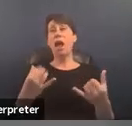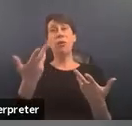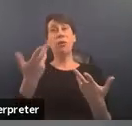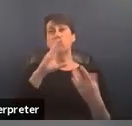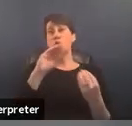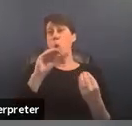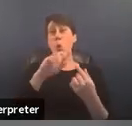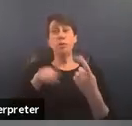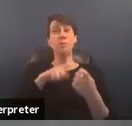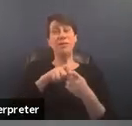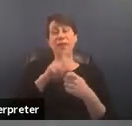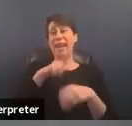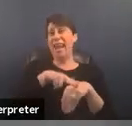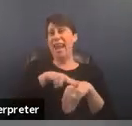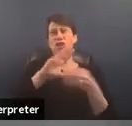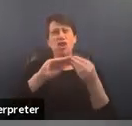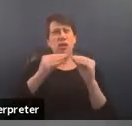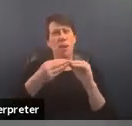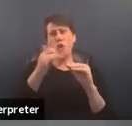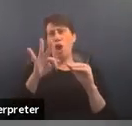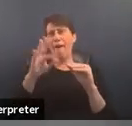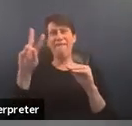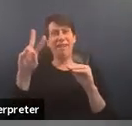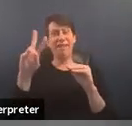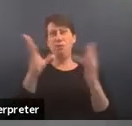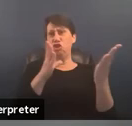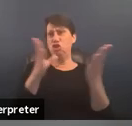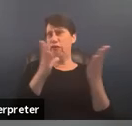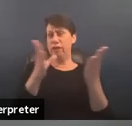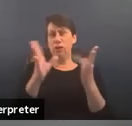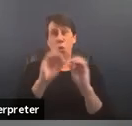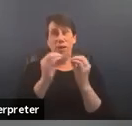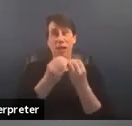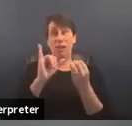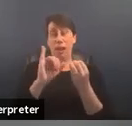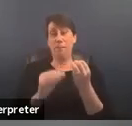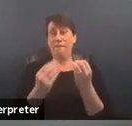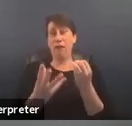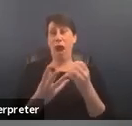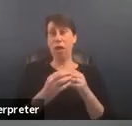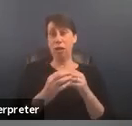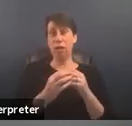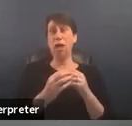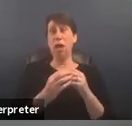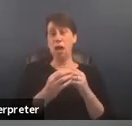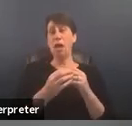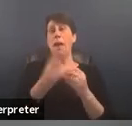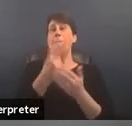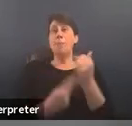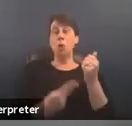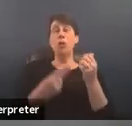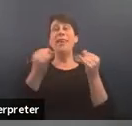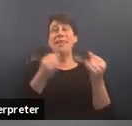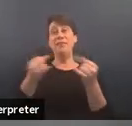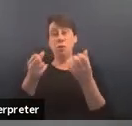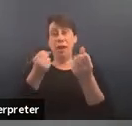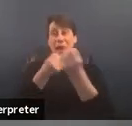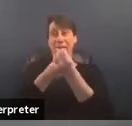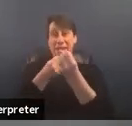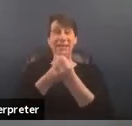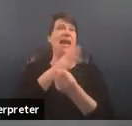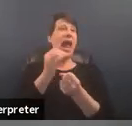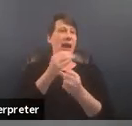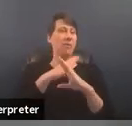specific national number of victim service organizations that provide um both individual advocacy and